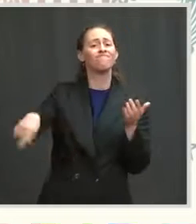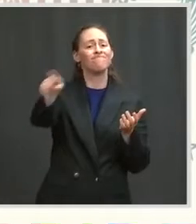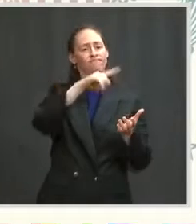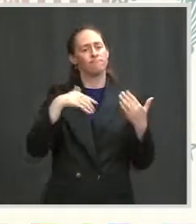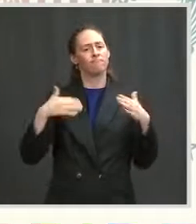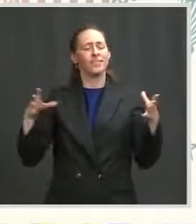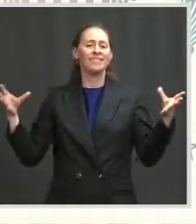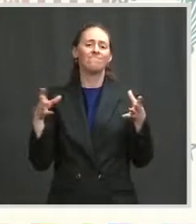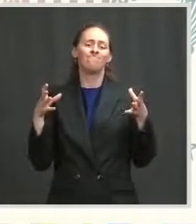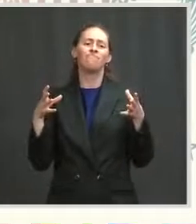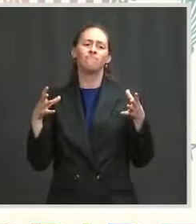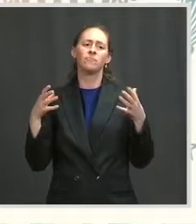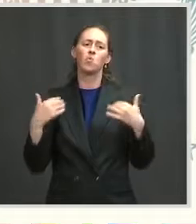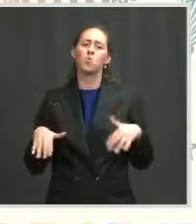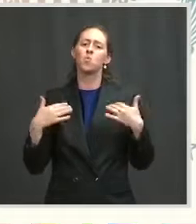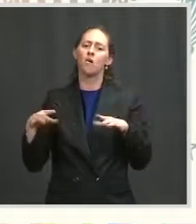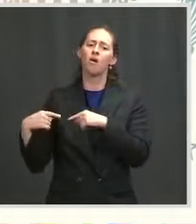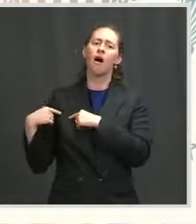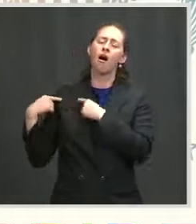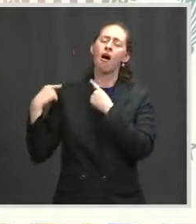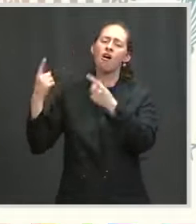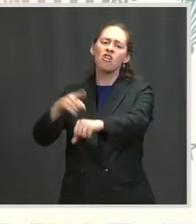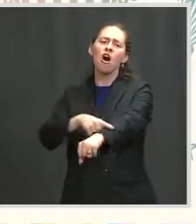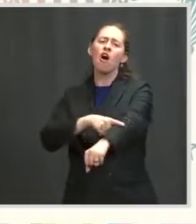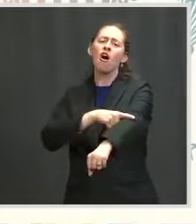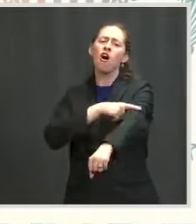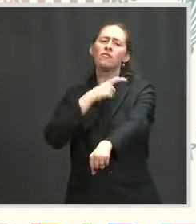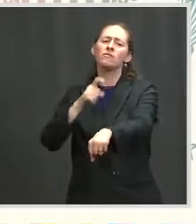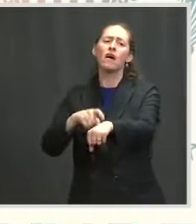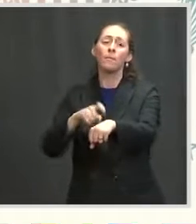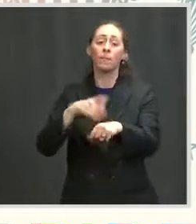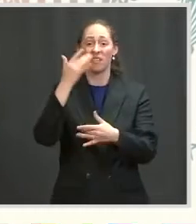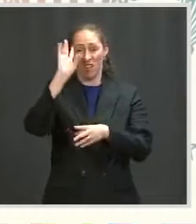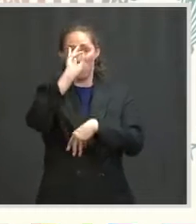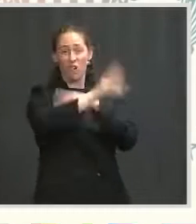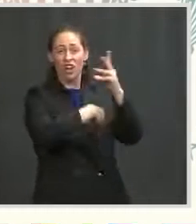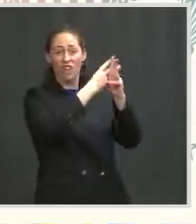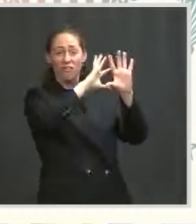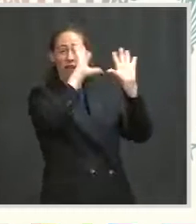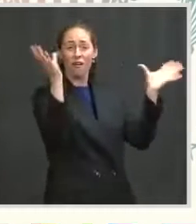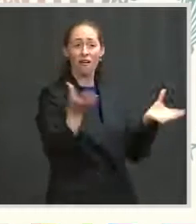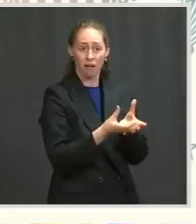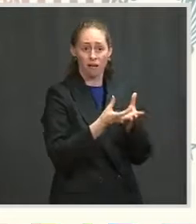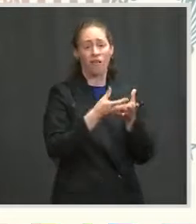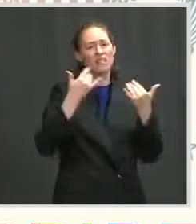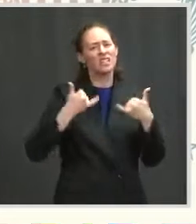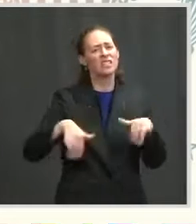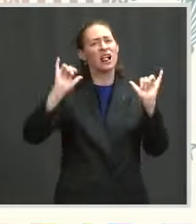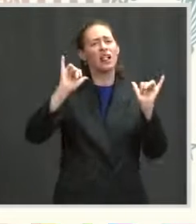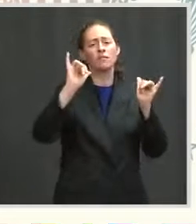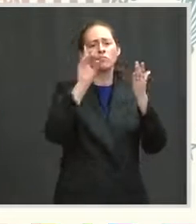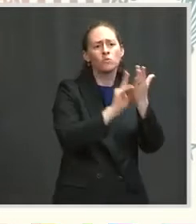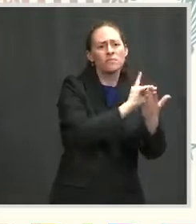But we have such a long way to go. Around the world, LGBTQ plus people face discrimination and danger, especially in some of the same countries